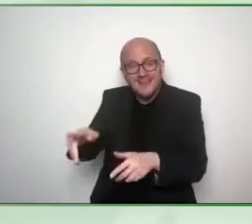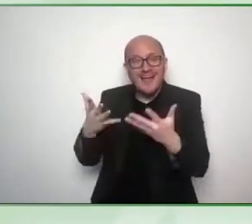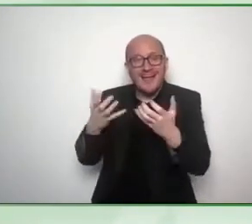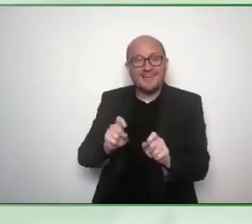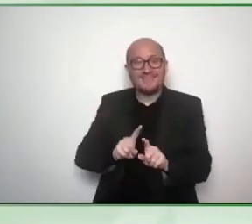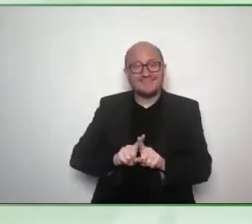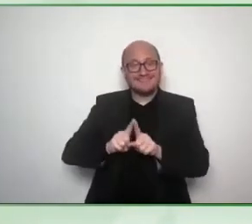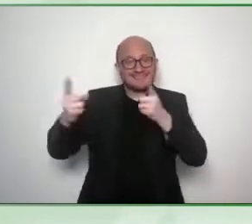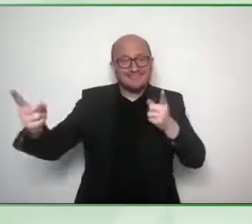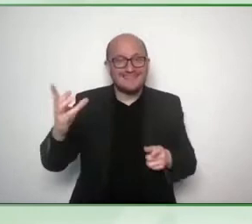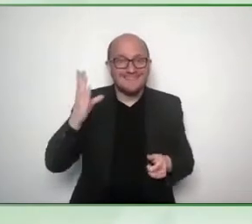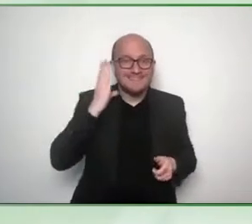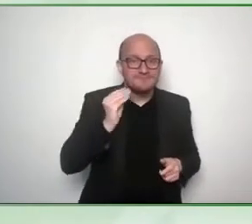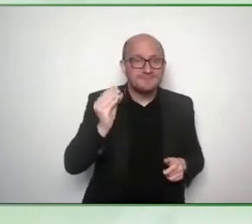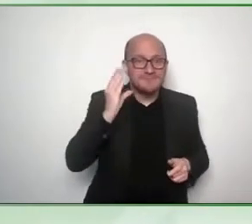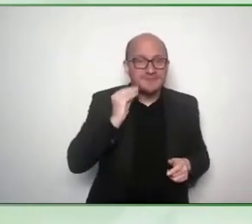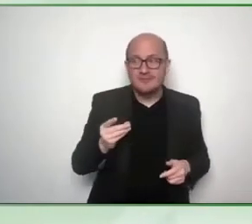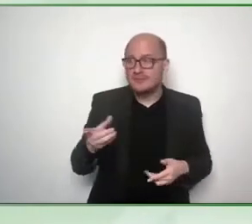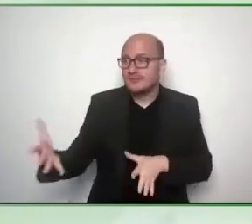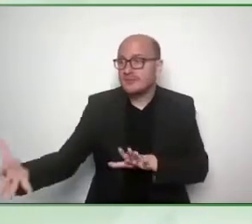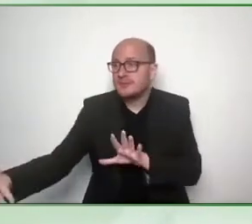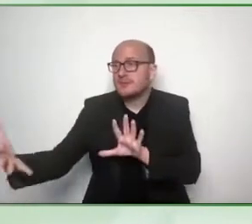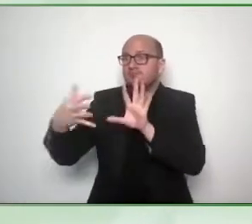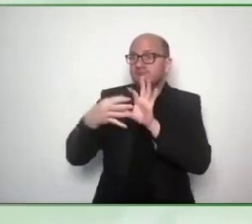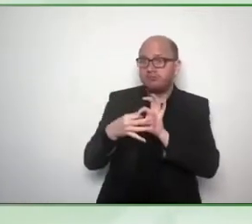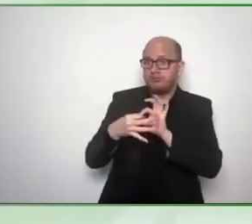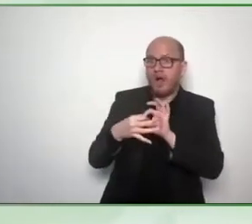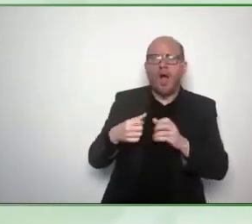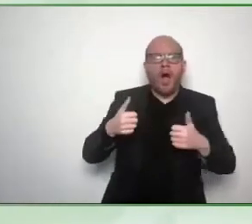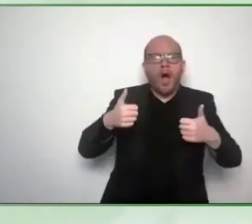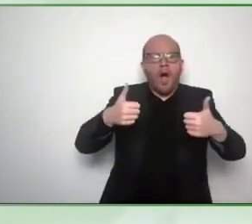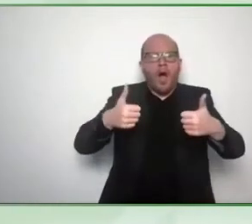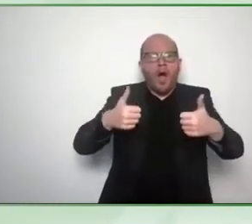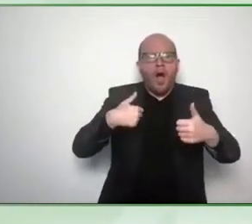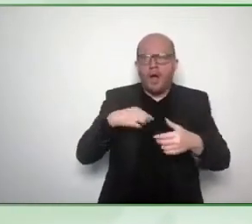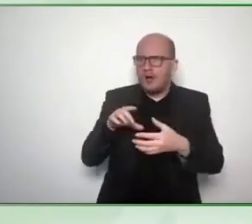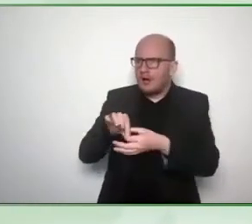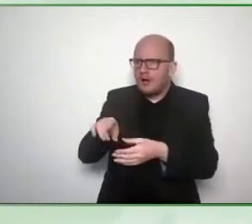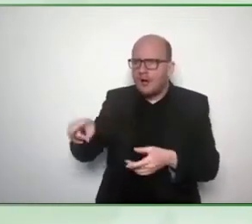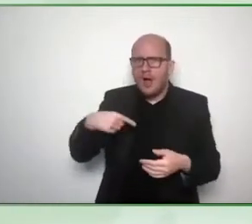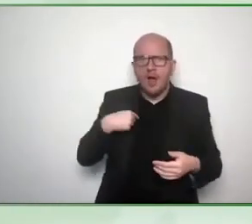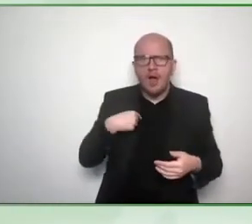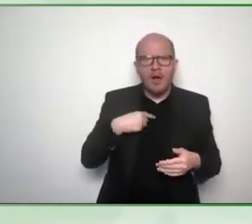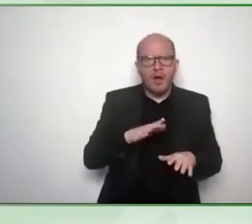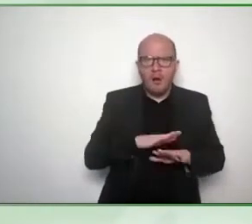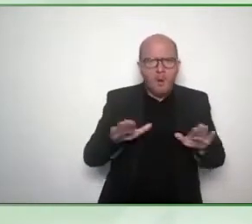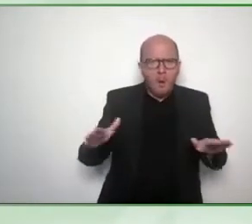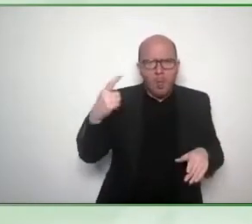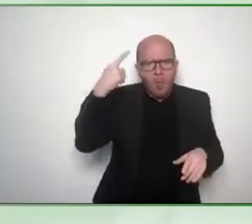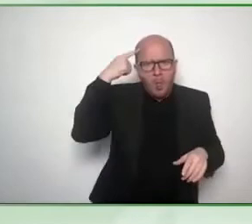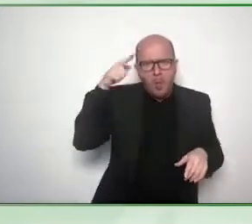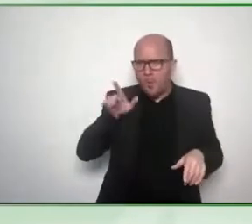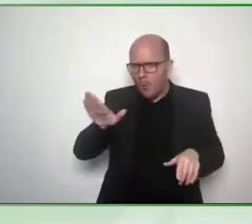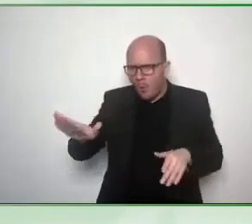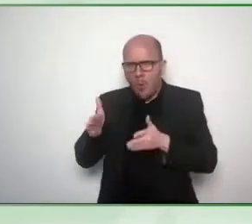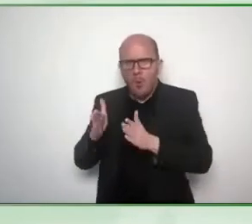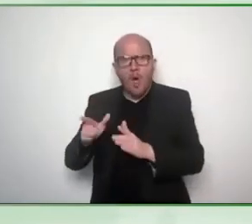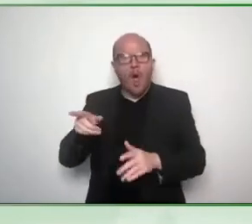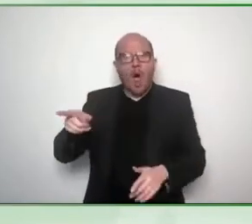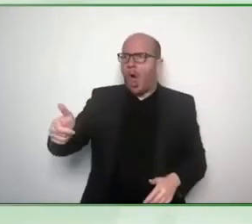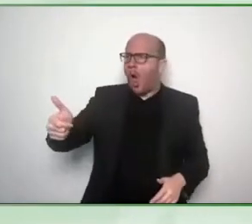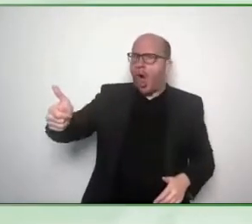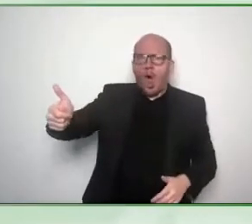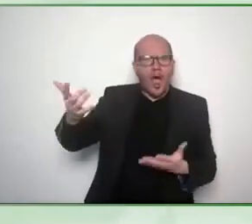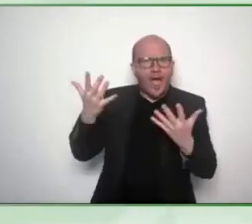never would have been able to take advantage of if it was just me or just people who shared the same background as I do I work in computer science